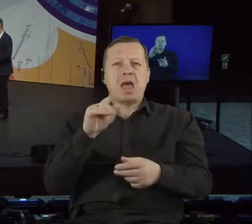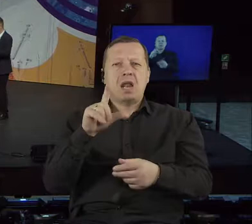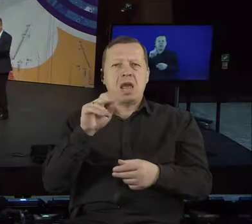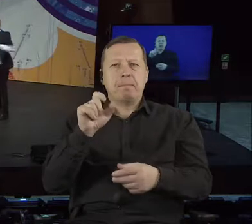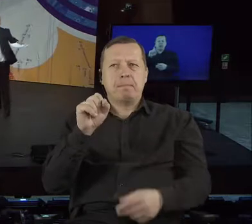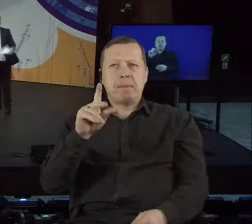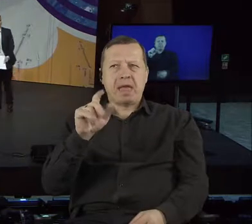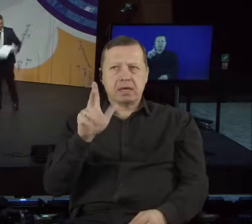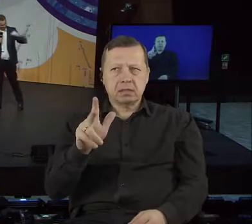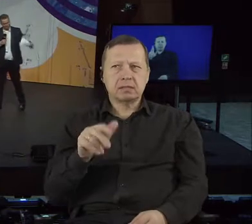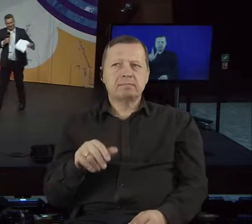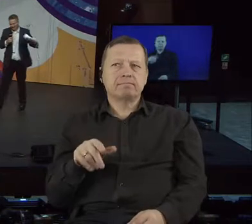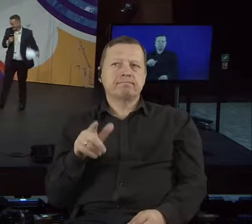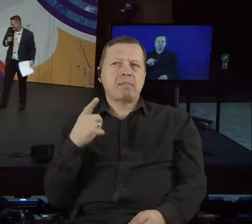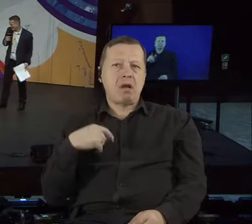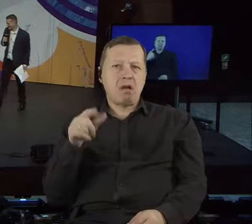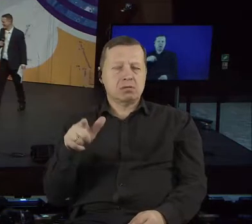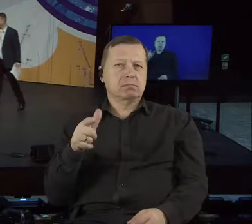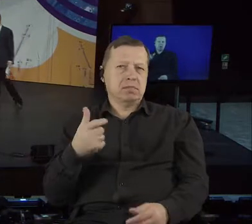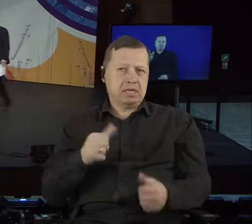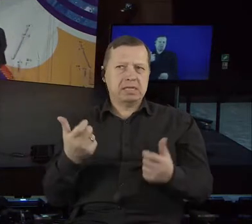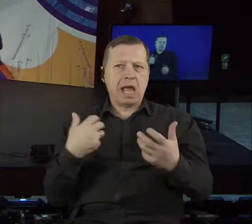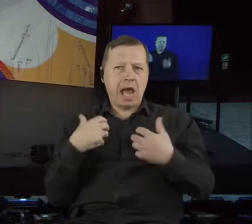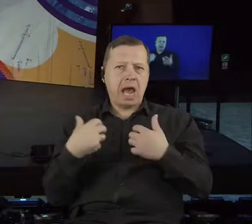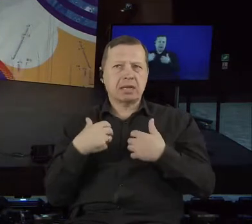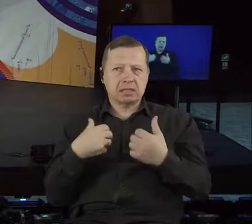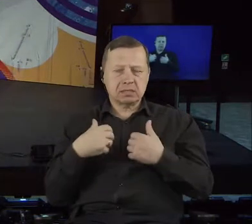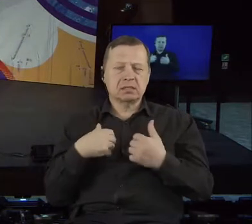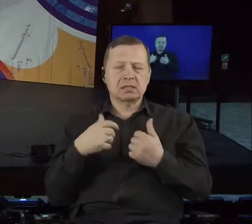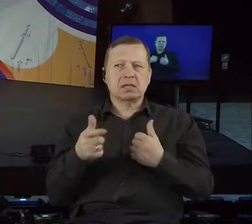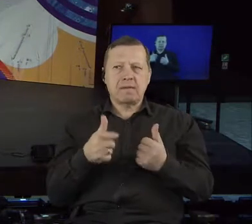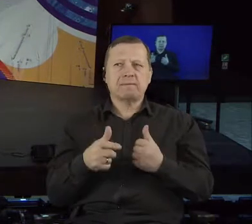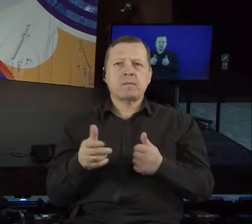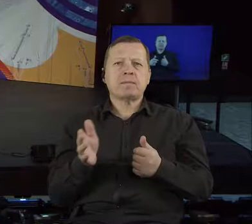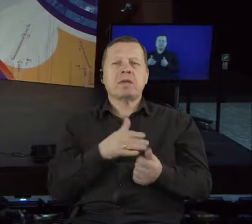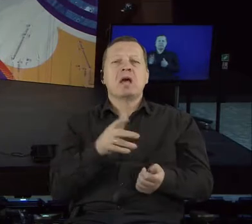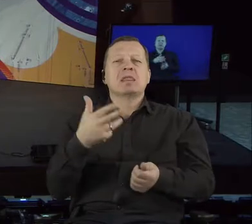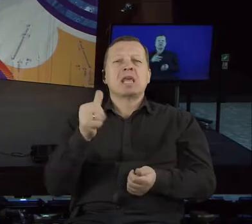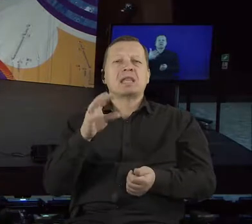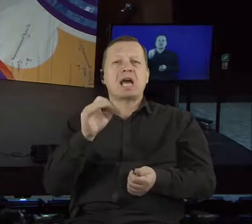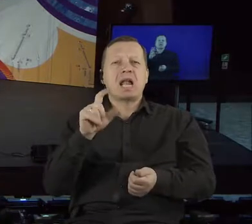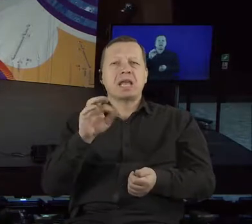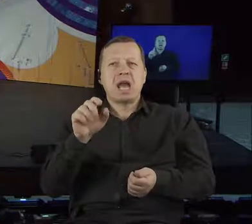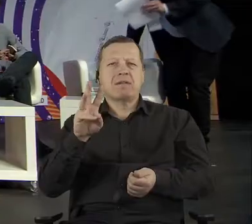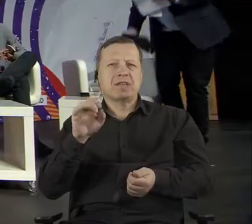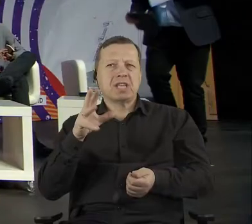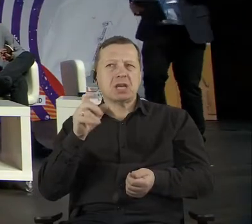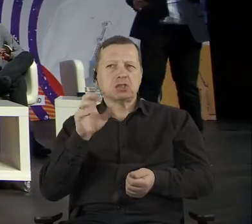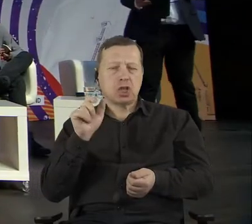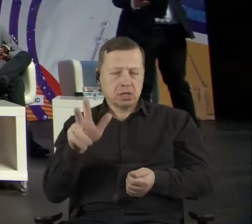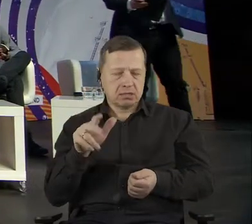Ukraine. Yes, that's the right reaction. And